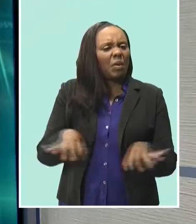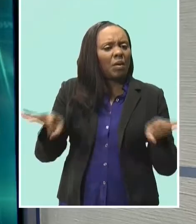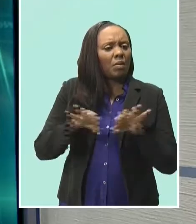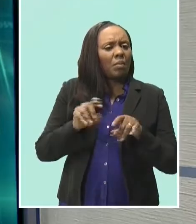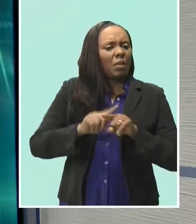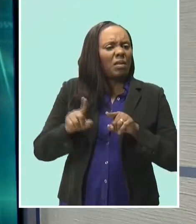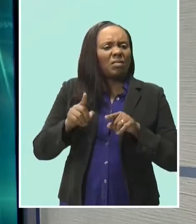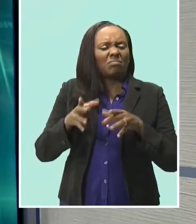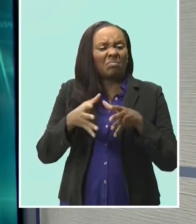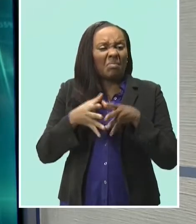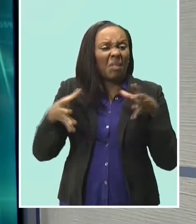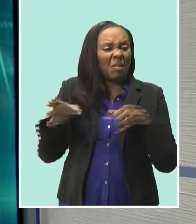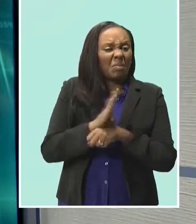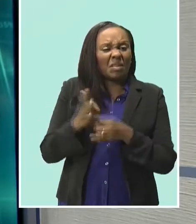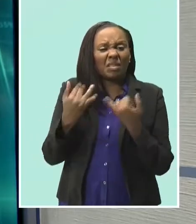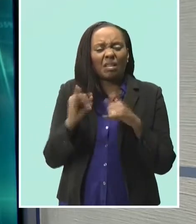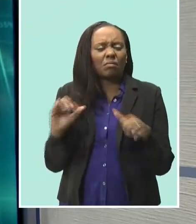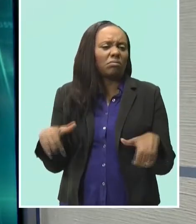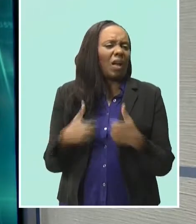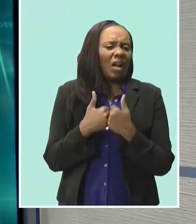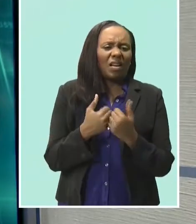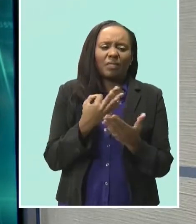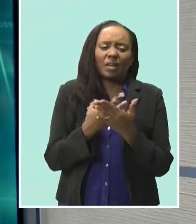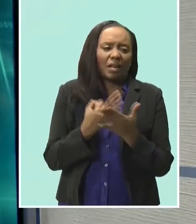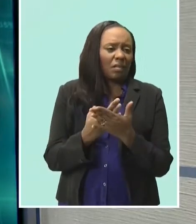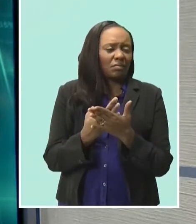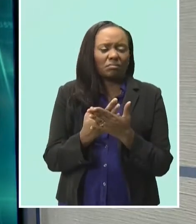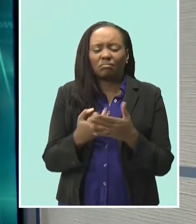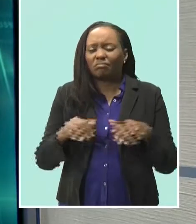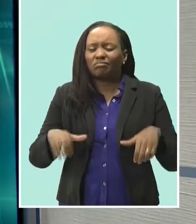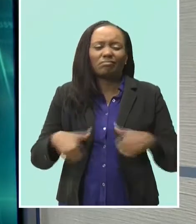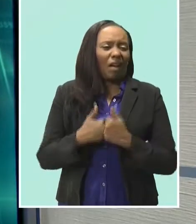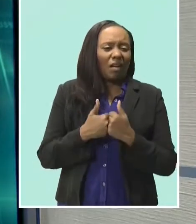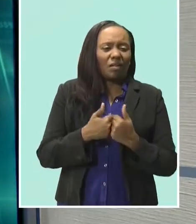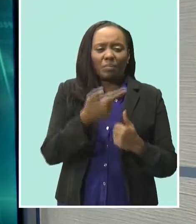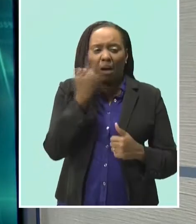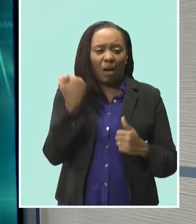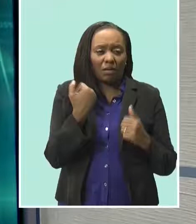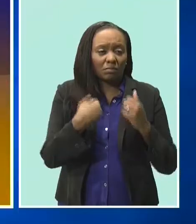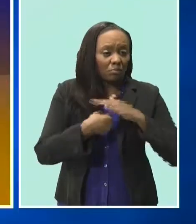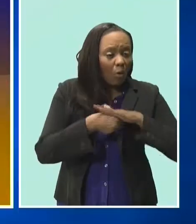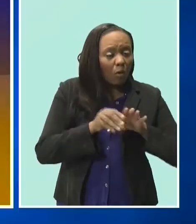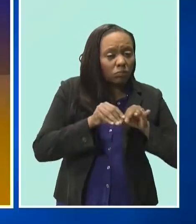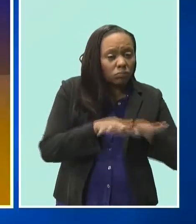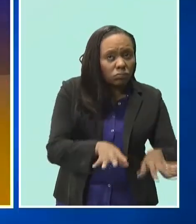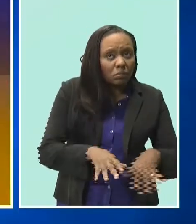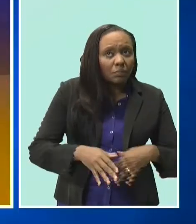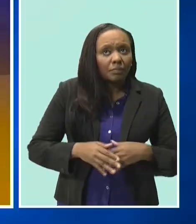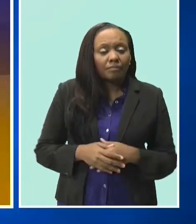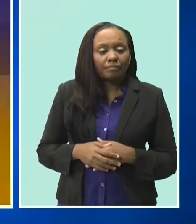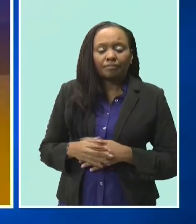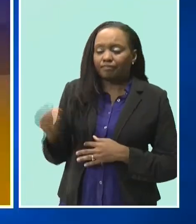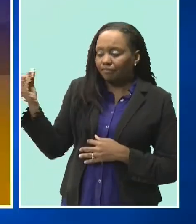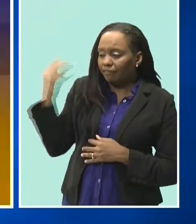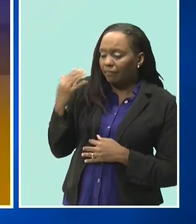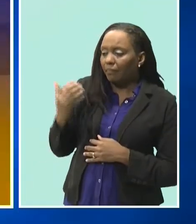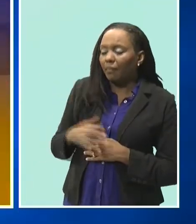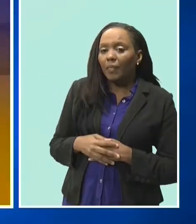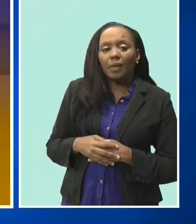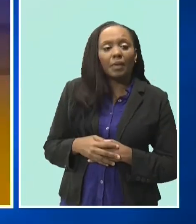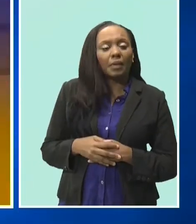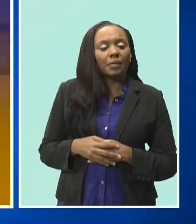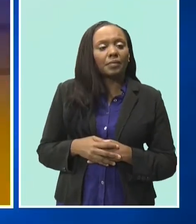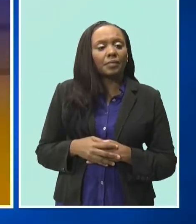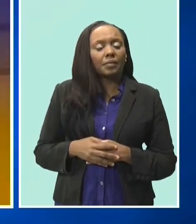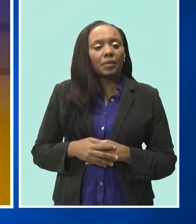trying to deal with the financial challenges caused by COVID-19. From the business sector, I would say that the